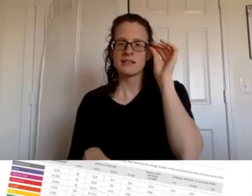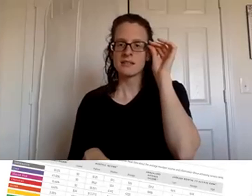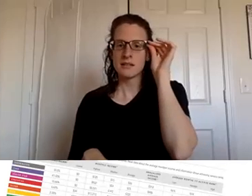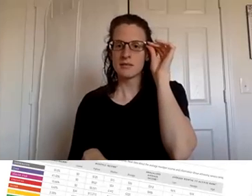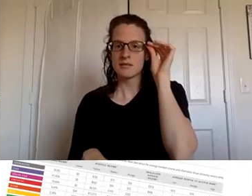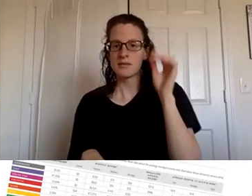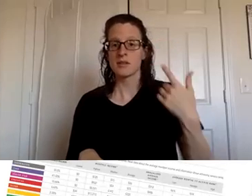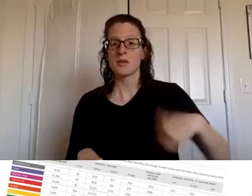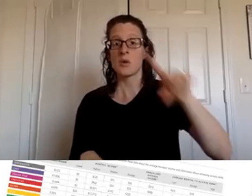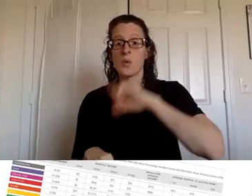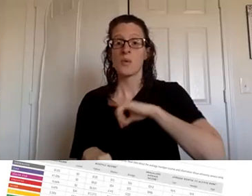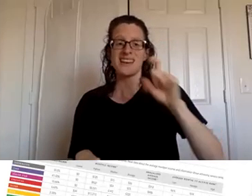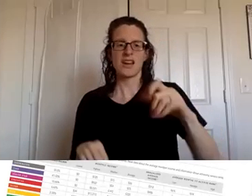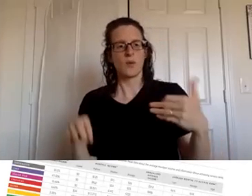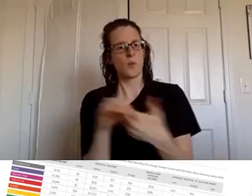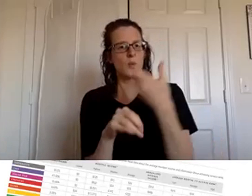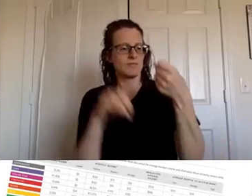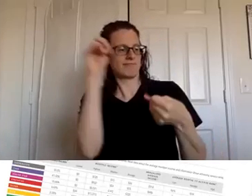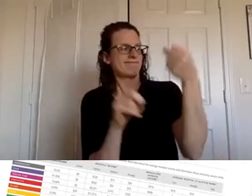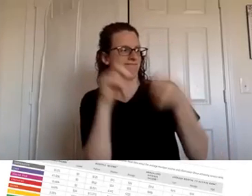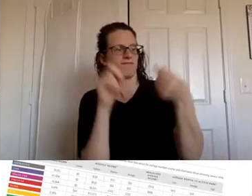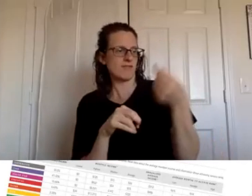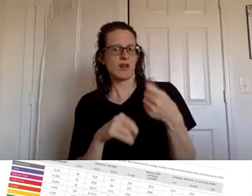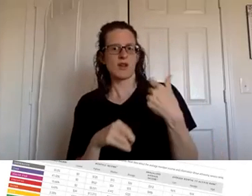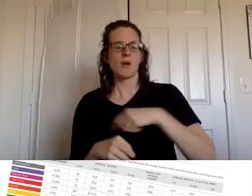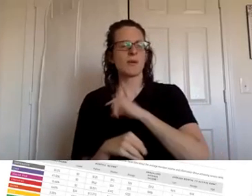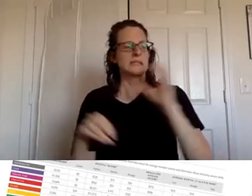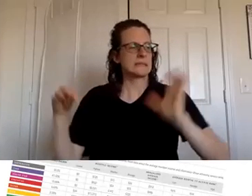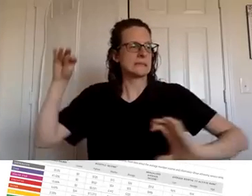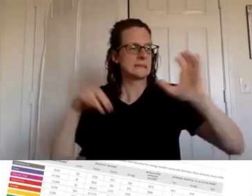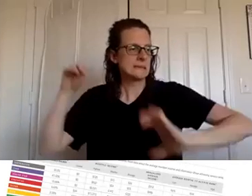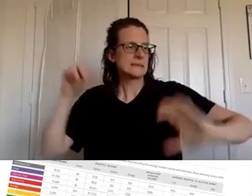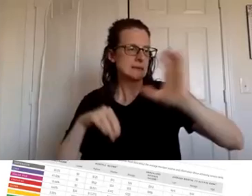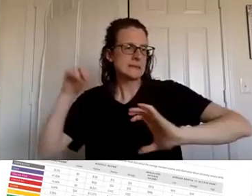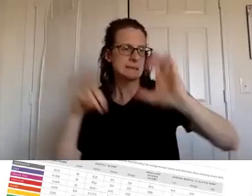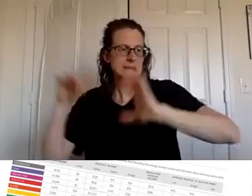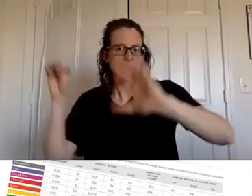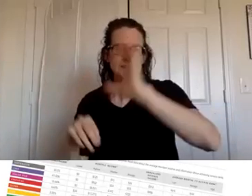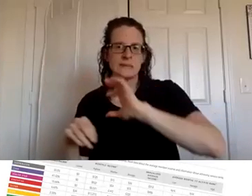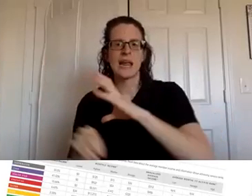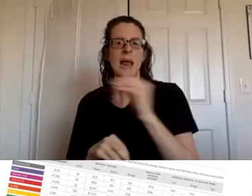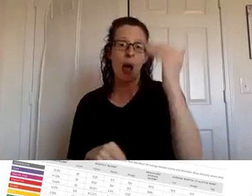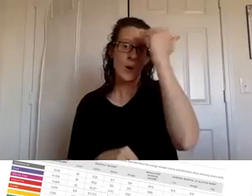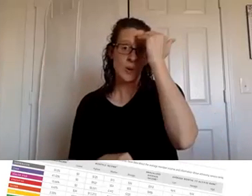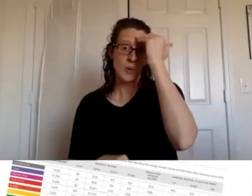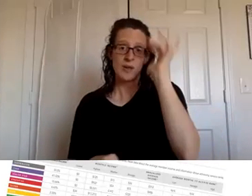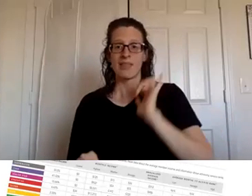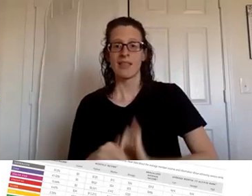we needed a new vehicle and we were looking for vehicles and I knew that